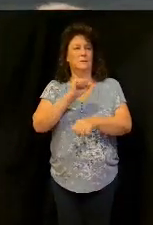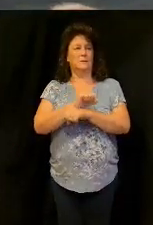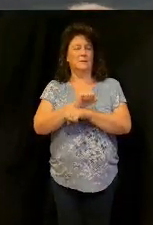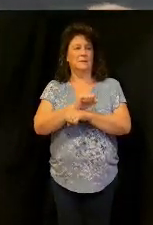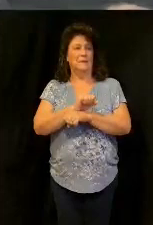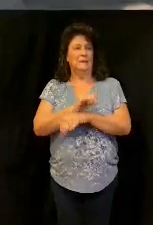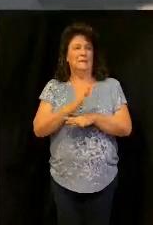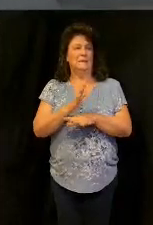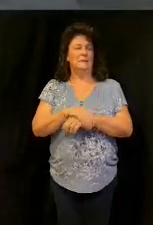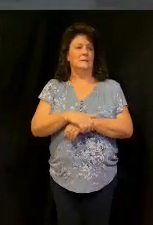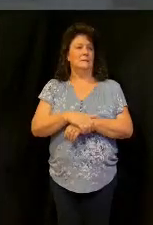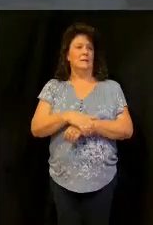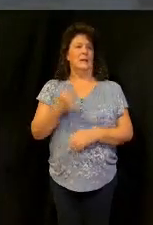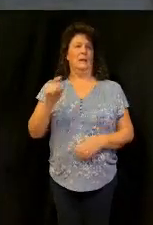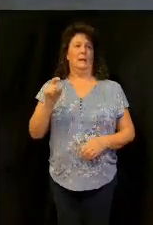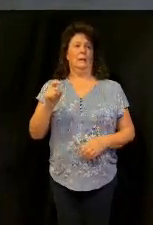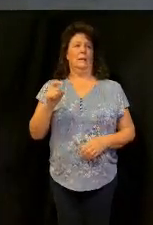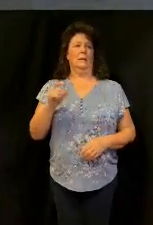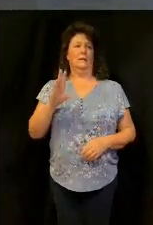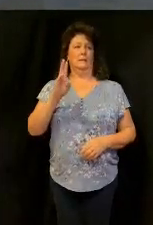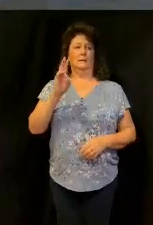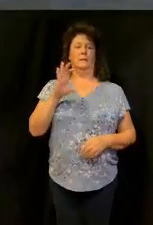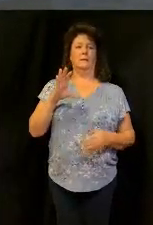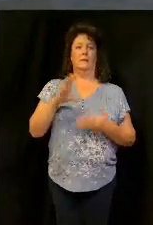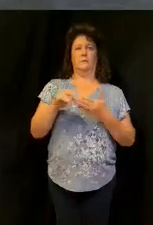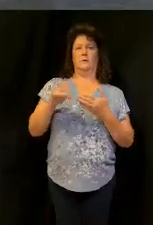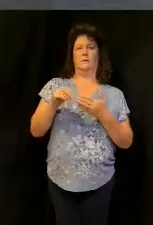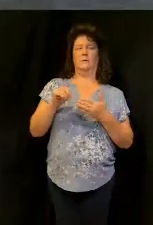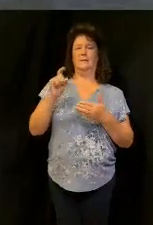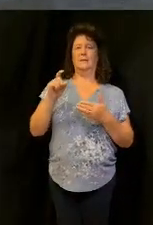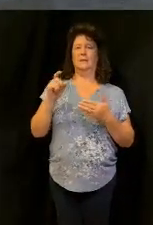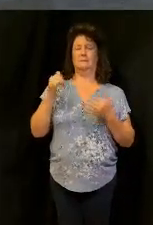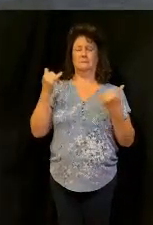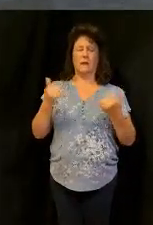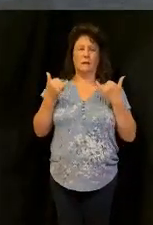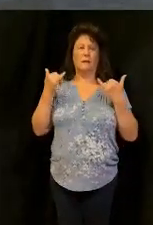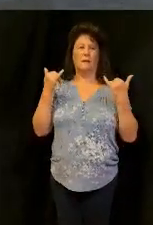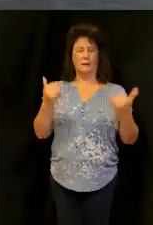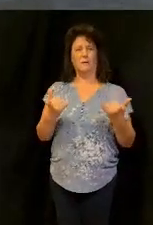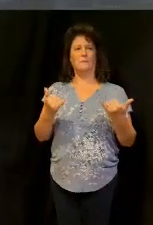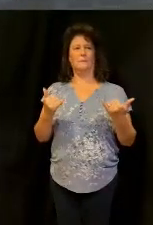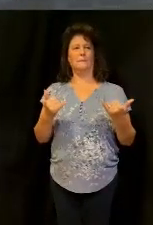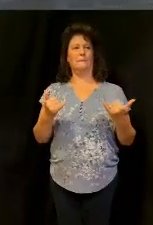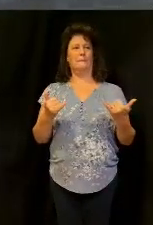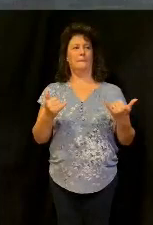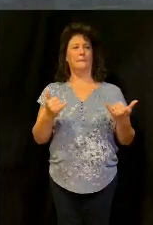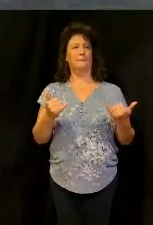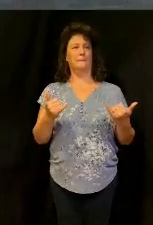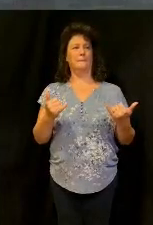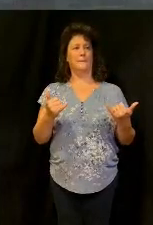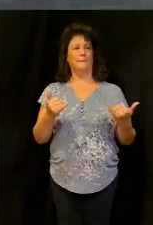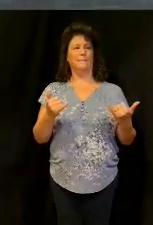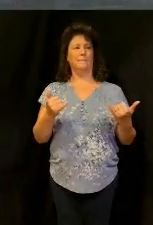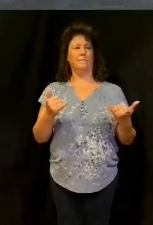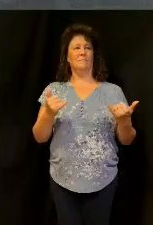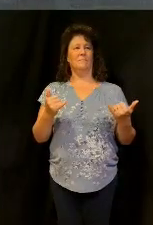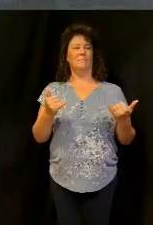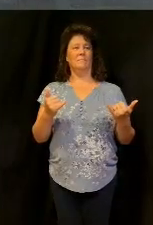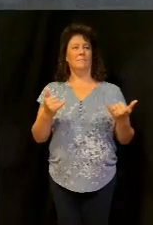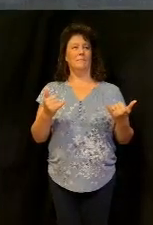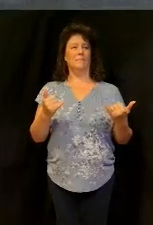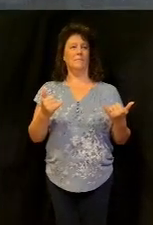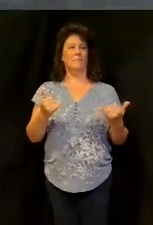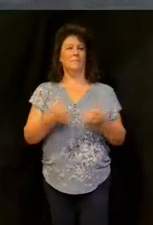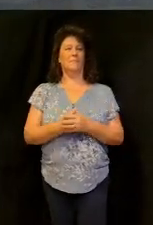some money i said i need i need seven hundred dollars man i need it right now i need it now i need it and well i